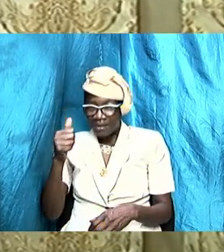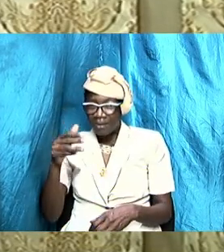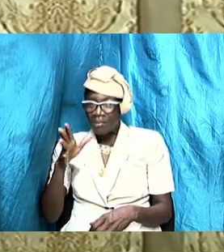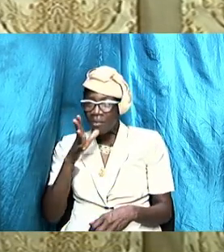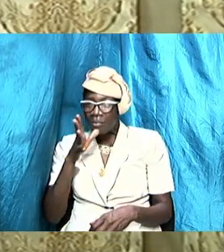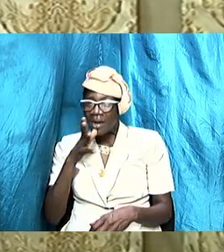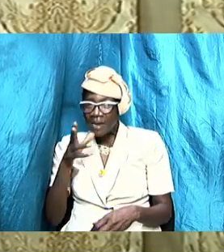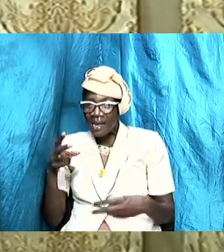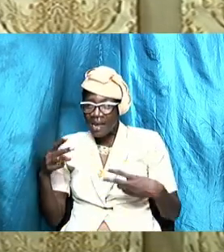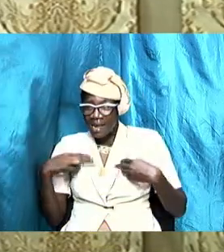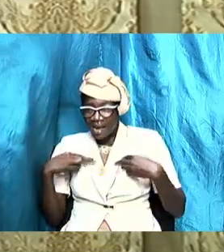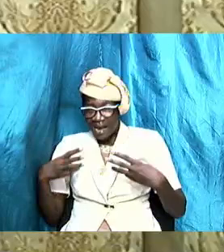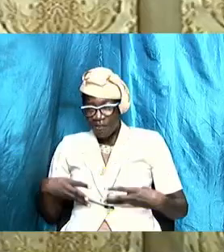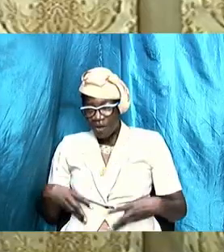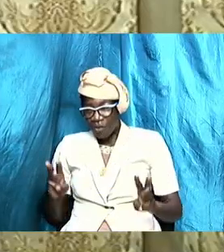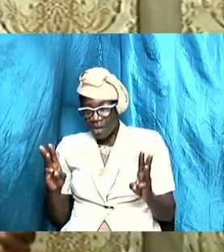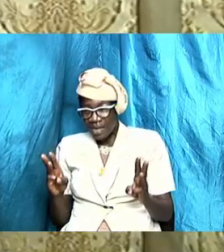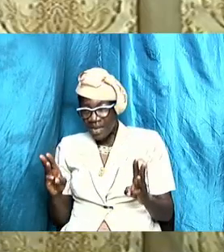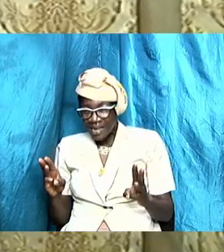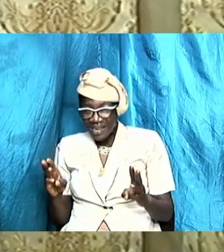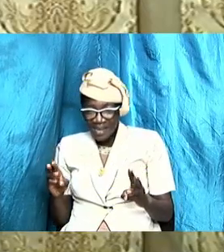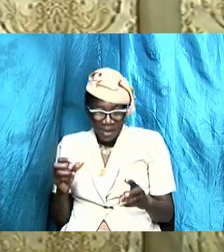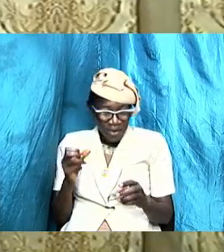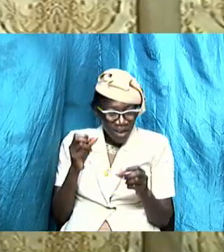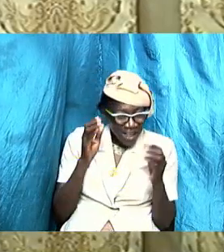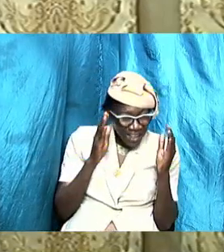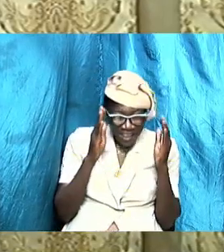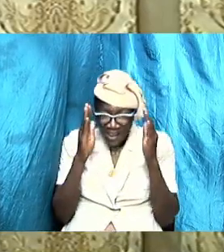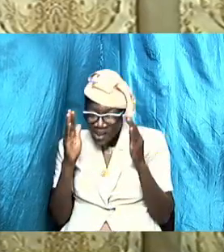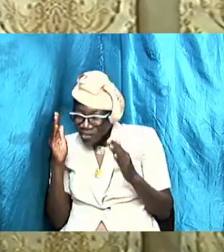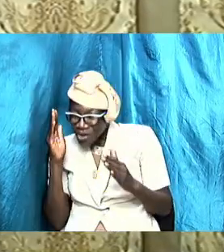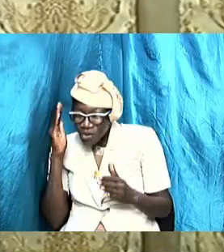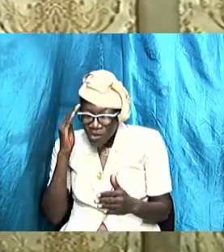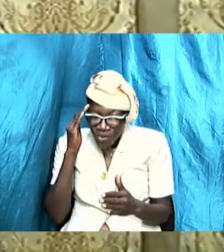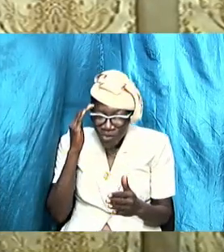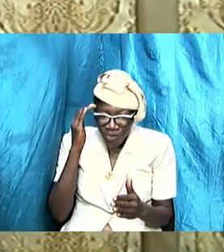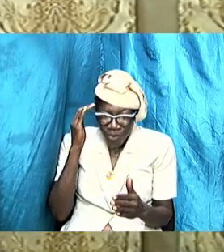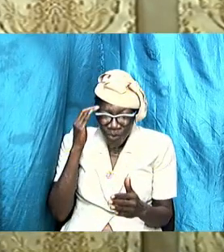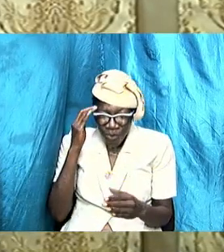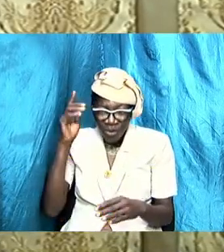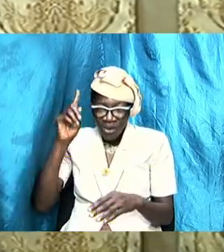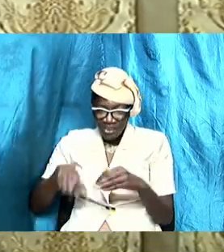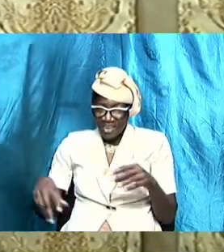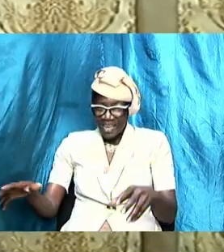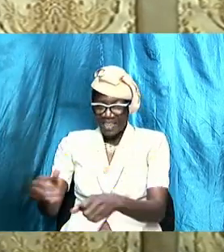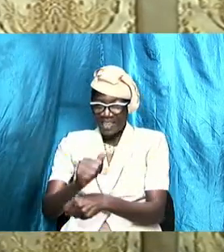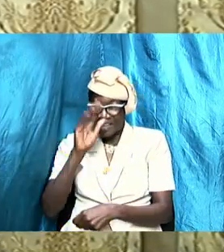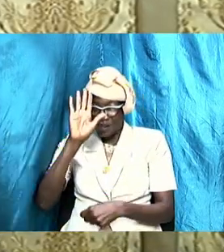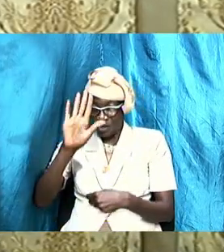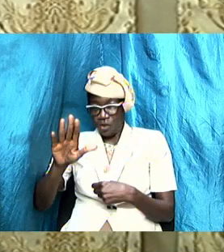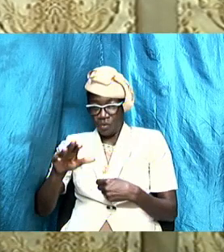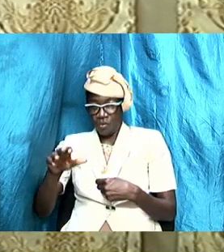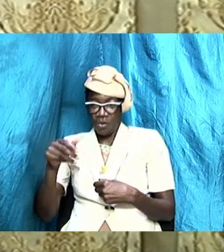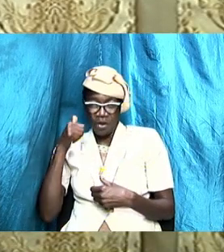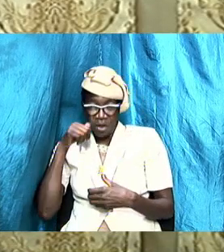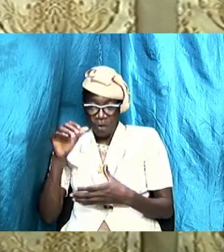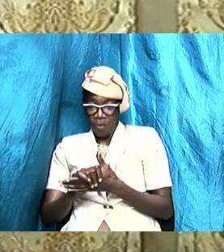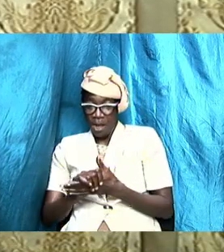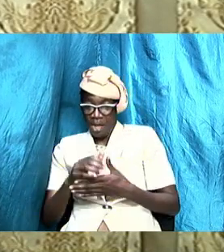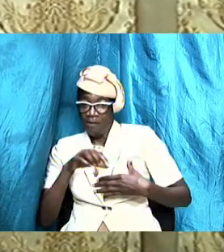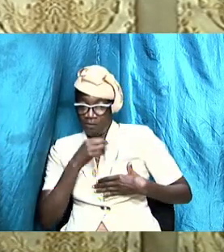she know for discern spirit and she just can't take your spirit what wrong with you honey